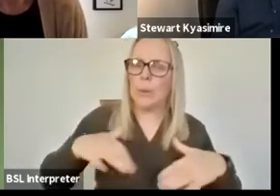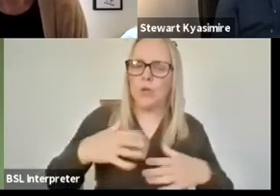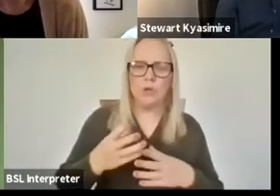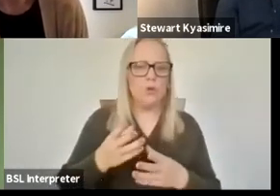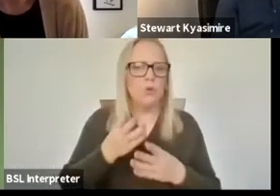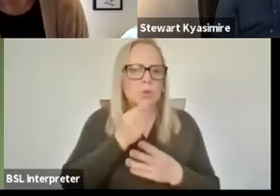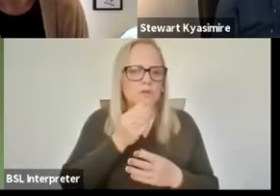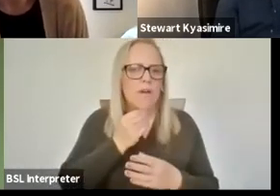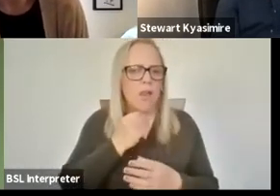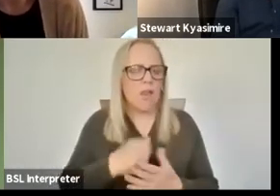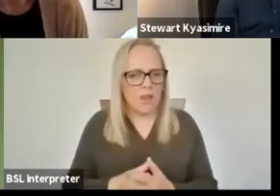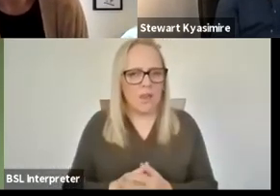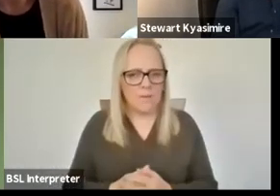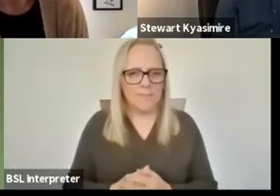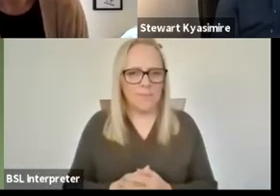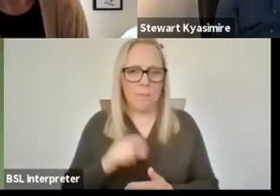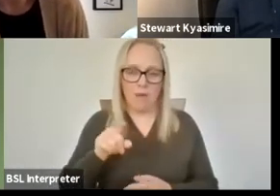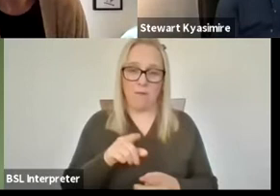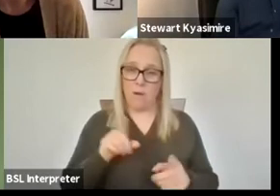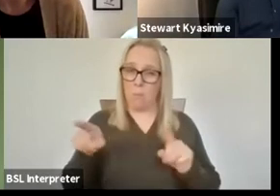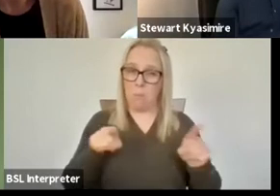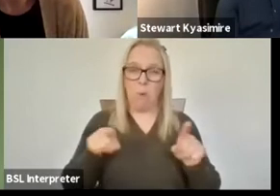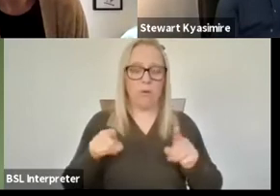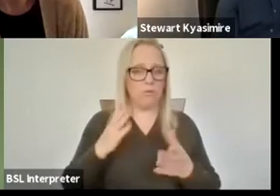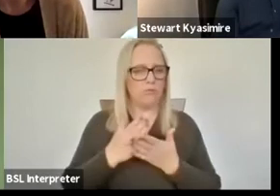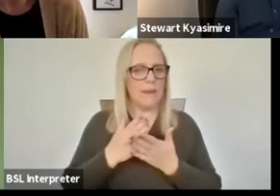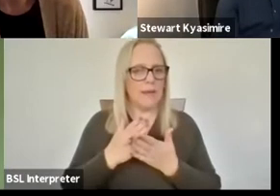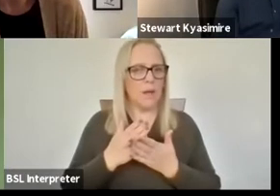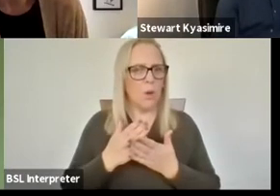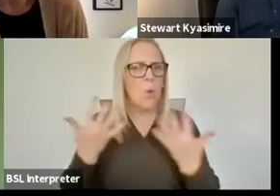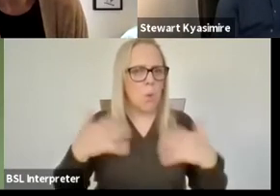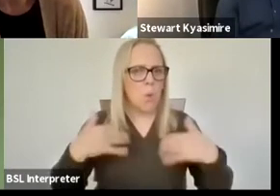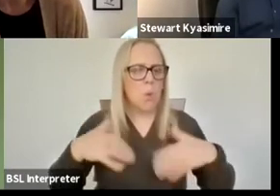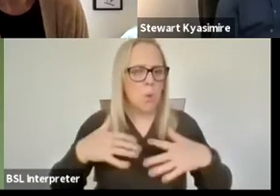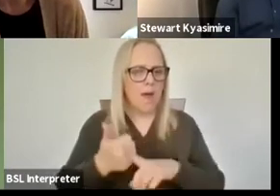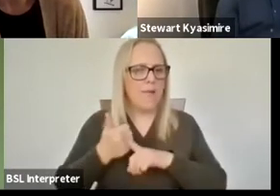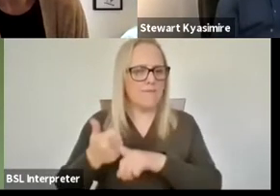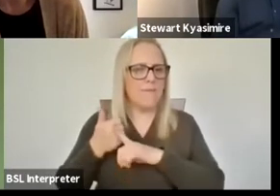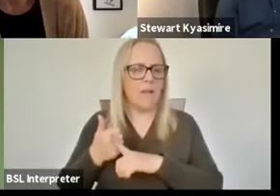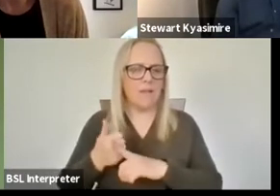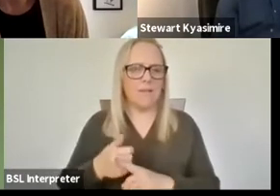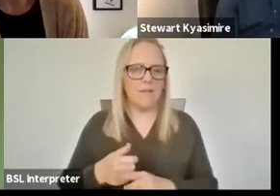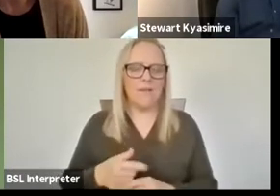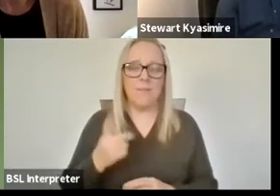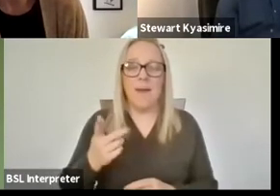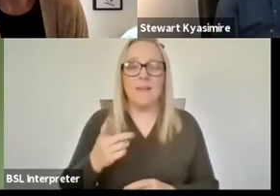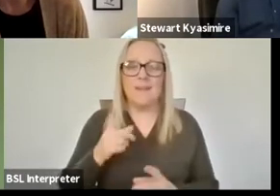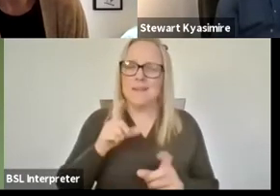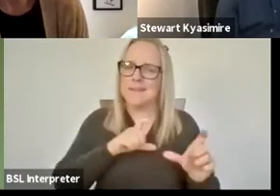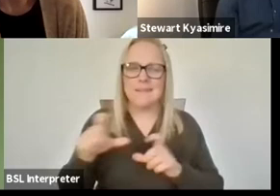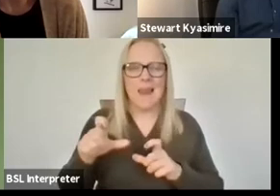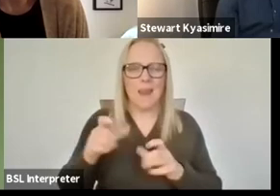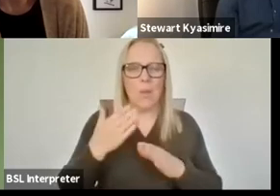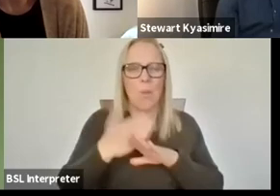for them it was very purposeful and for sure it didn't replace the work they were supposed to do in the studio and they're still hoping